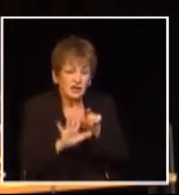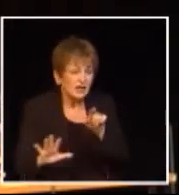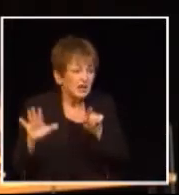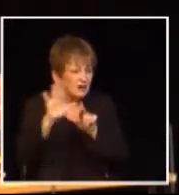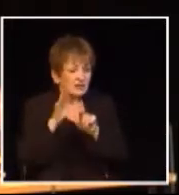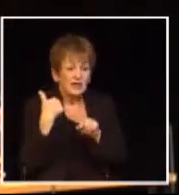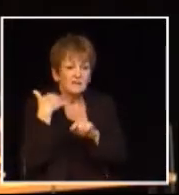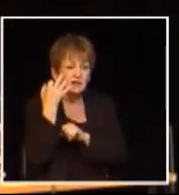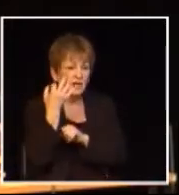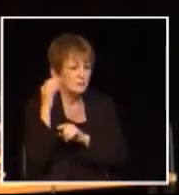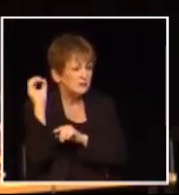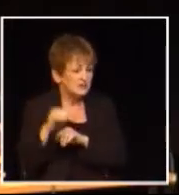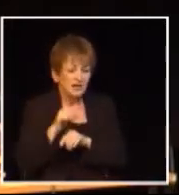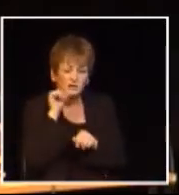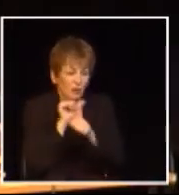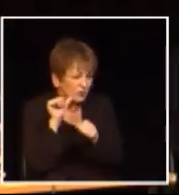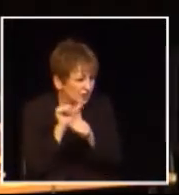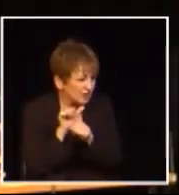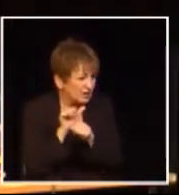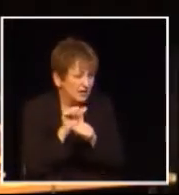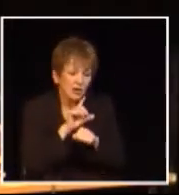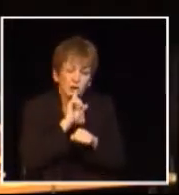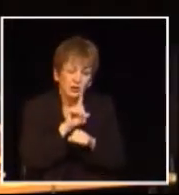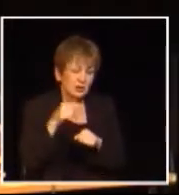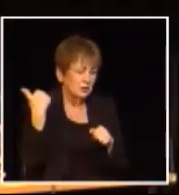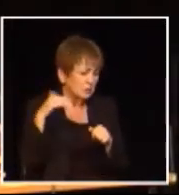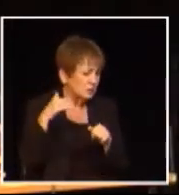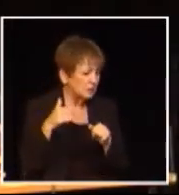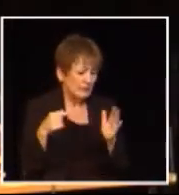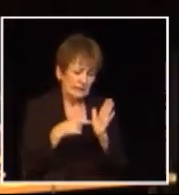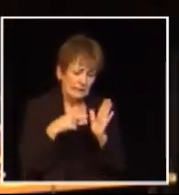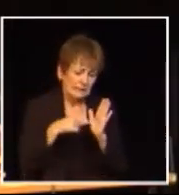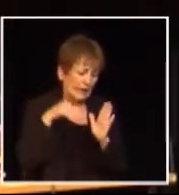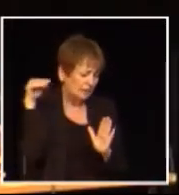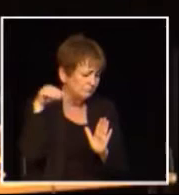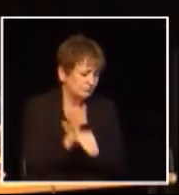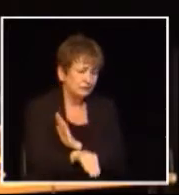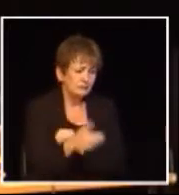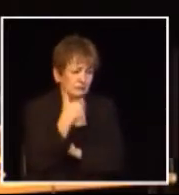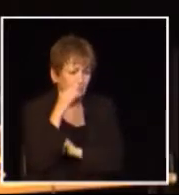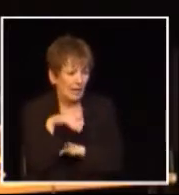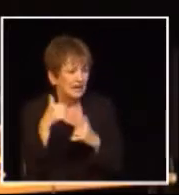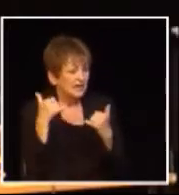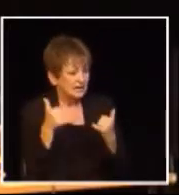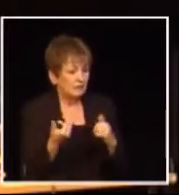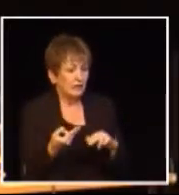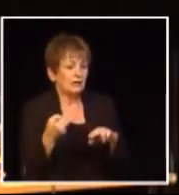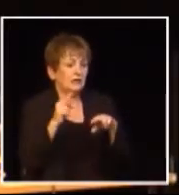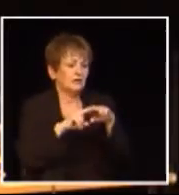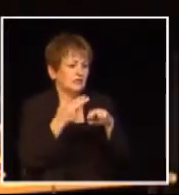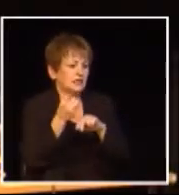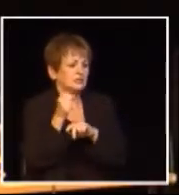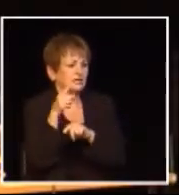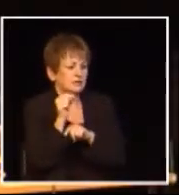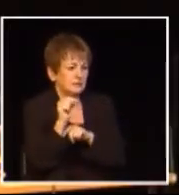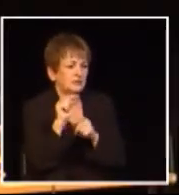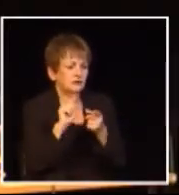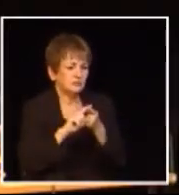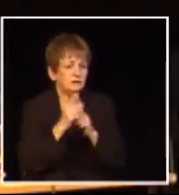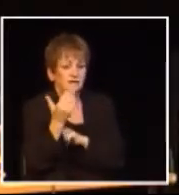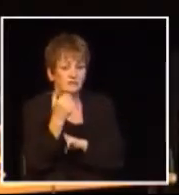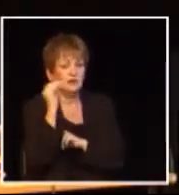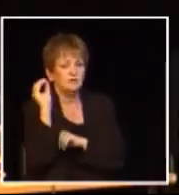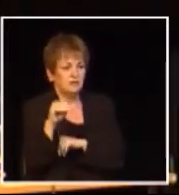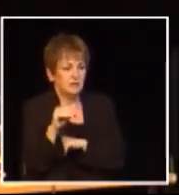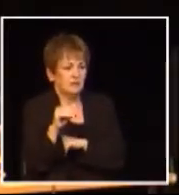.5% range also the highest in the country and they have the highest per capita debt it's so bad Nova Scotia now upped the HST to 15